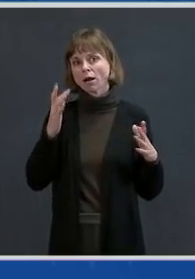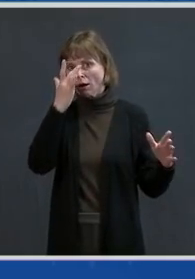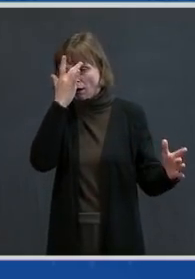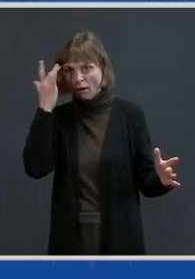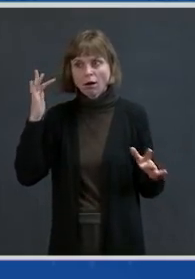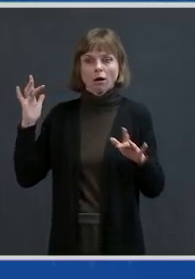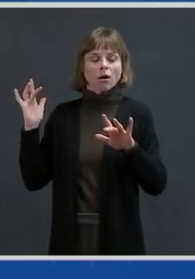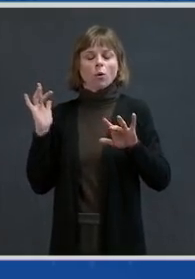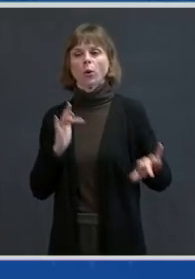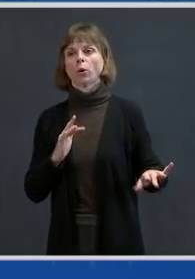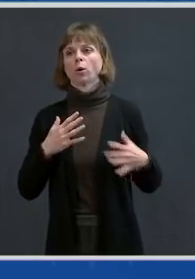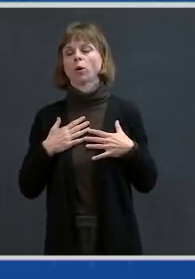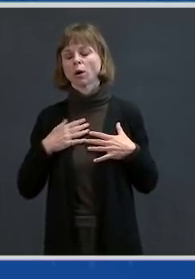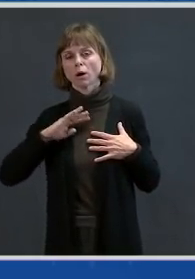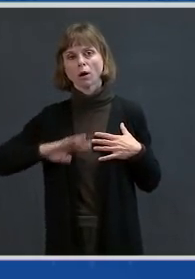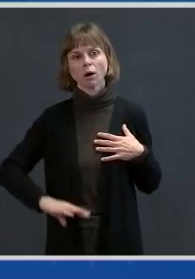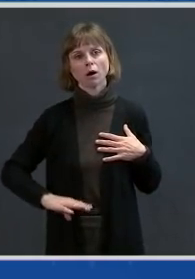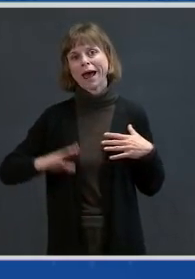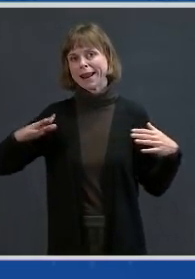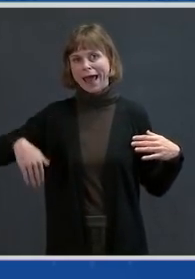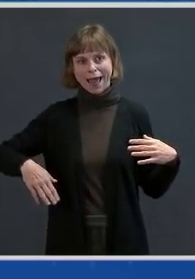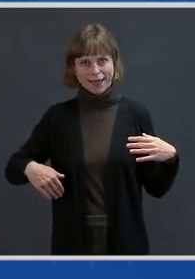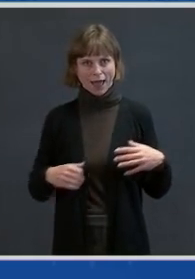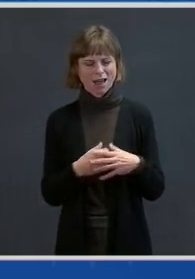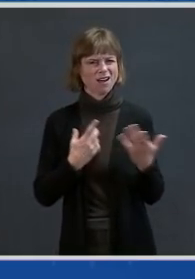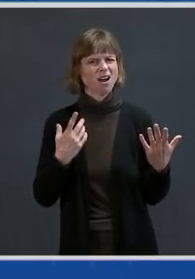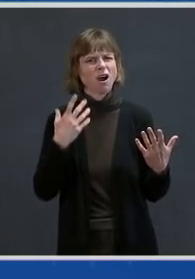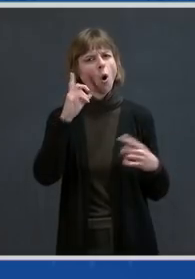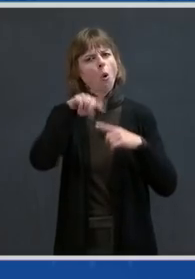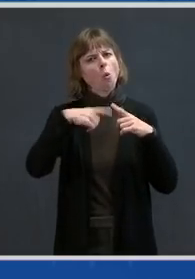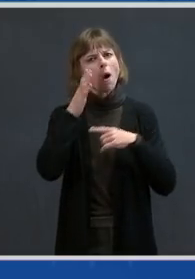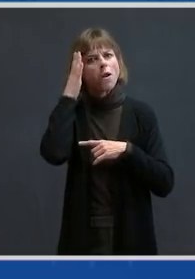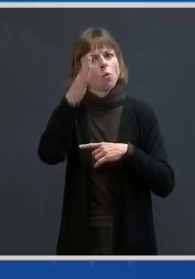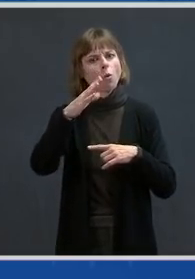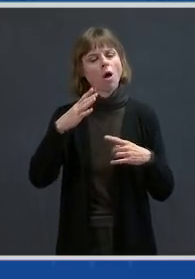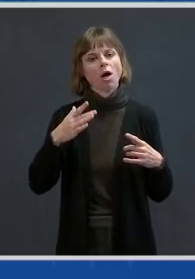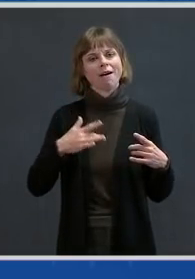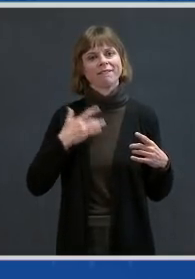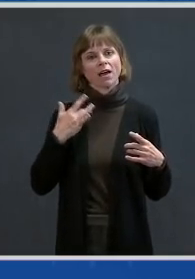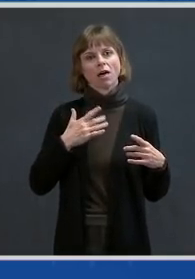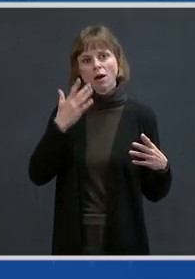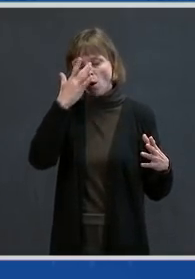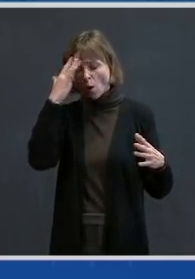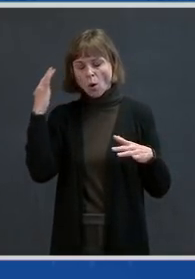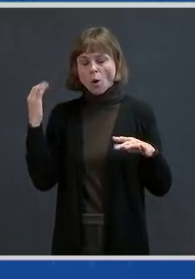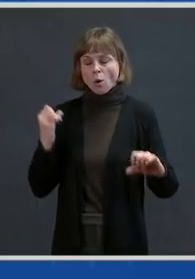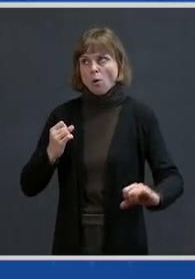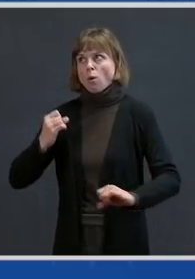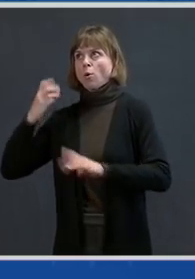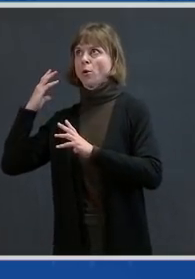specific as to scientifically what the conditions will be for us to